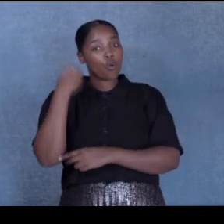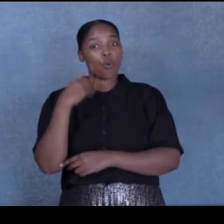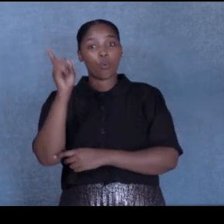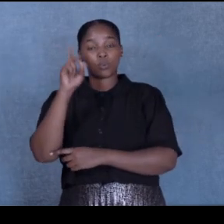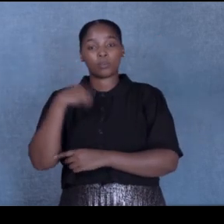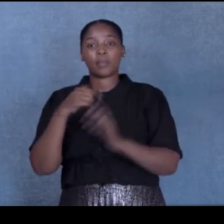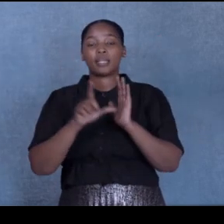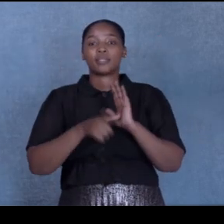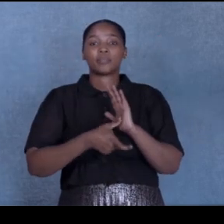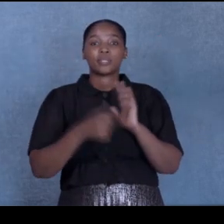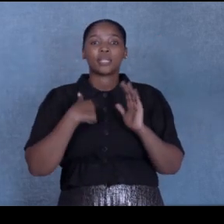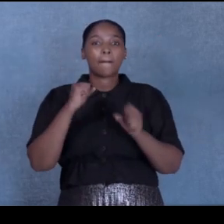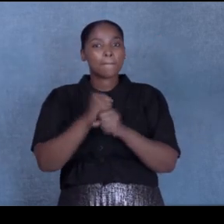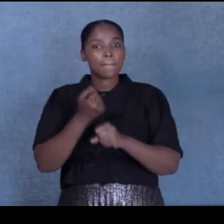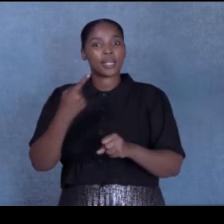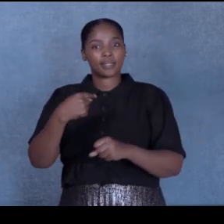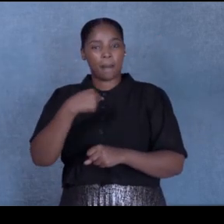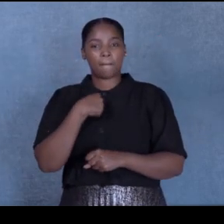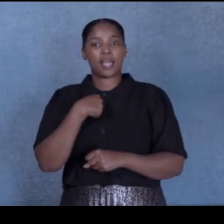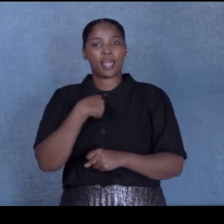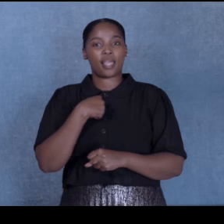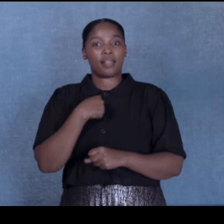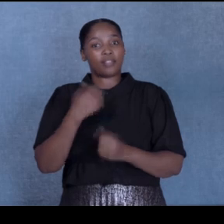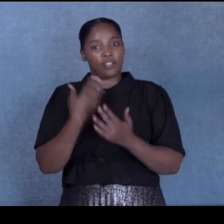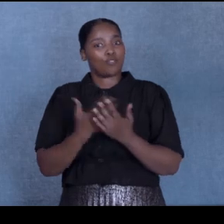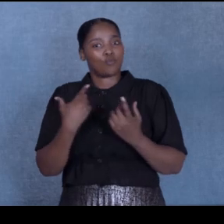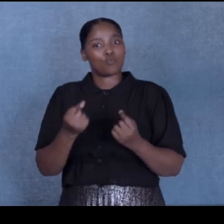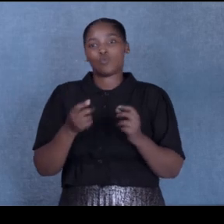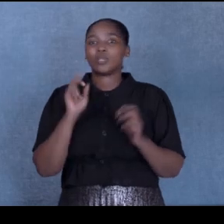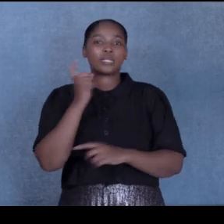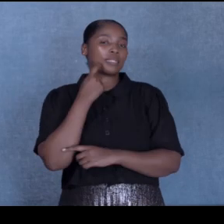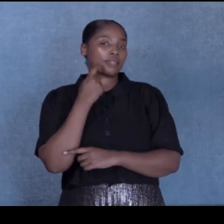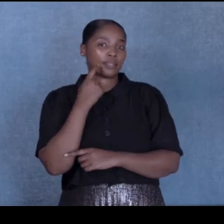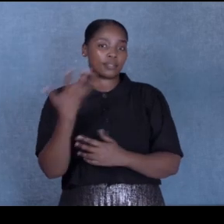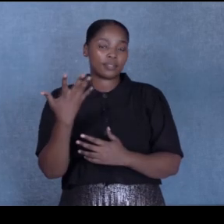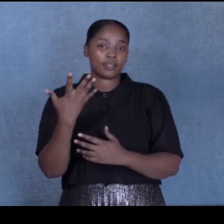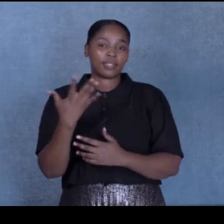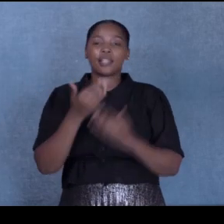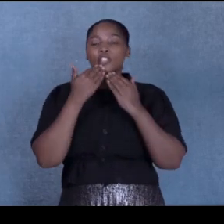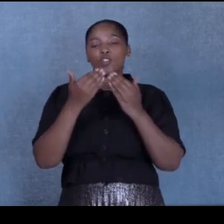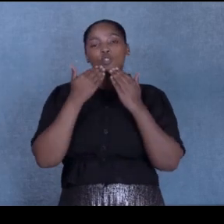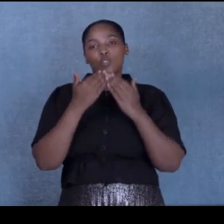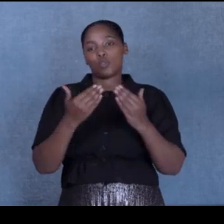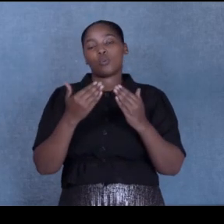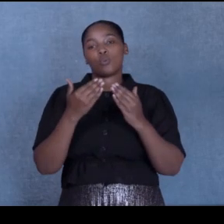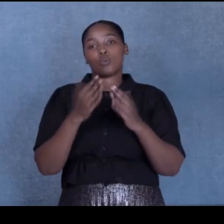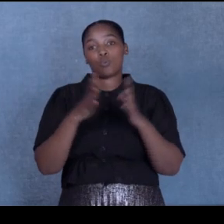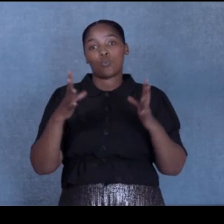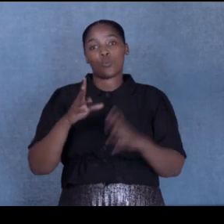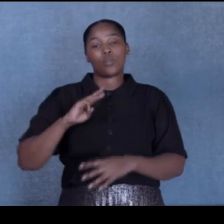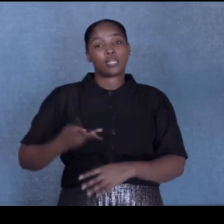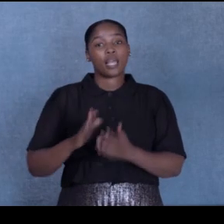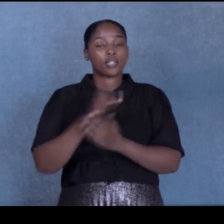makes my abilities so much better. Thank you ladies and gentlemen. And please